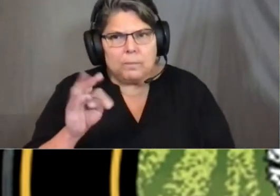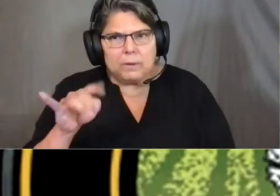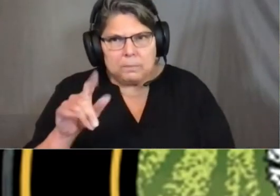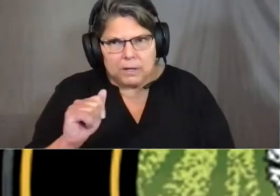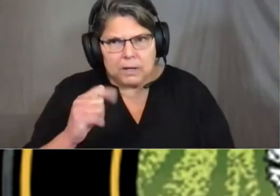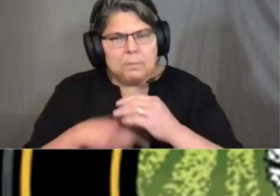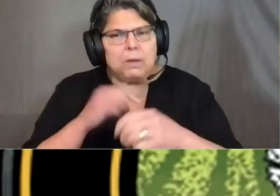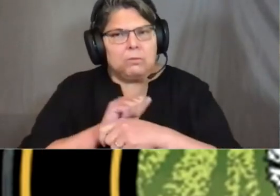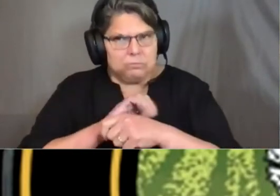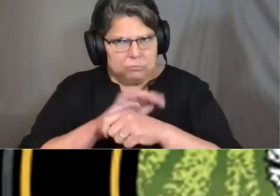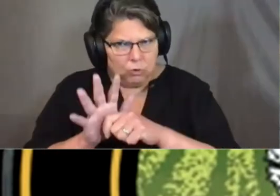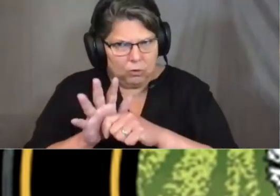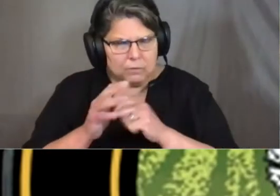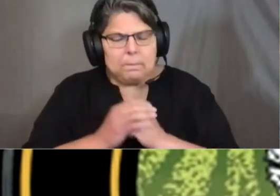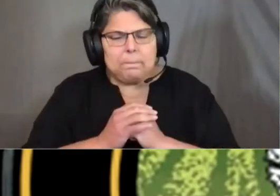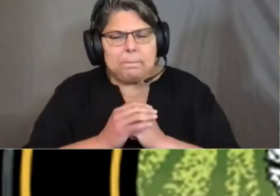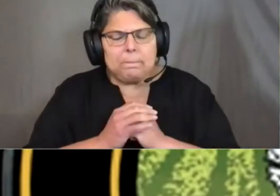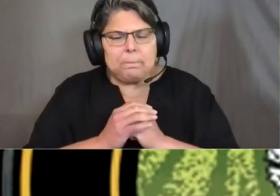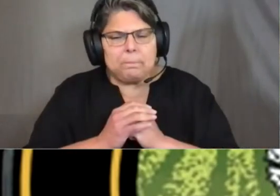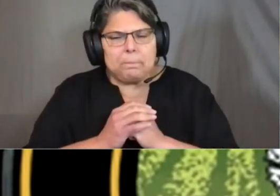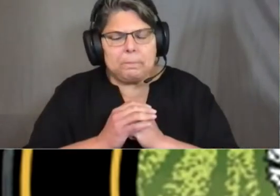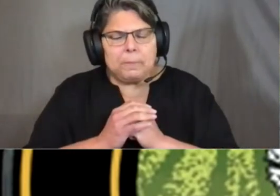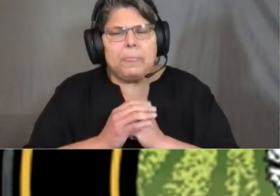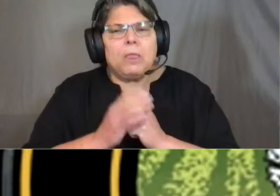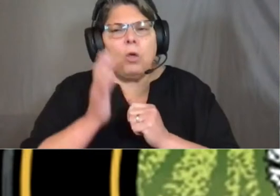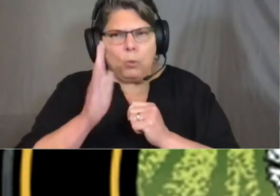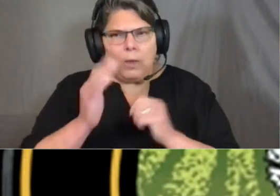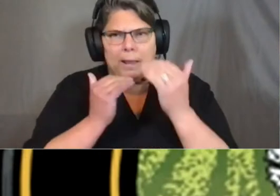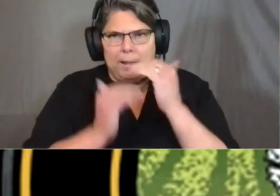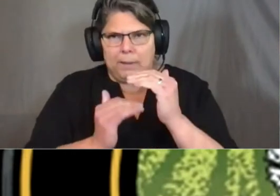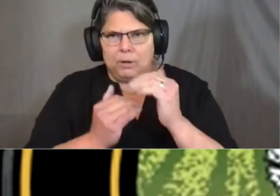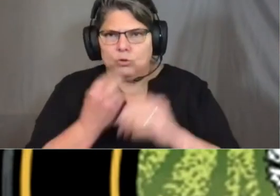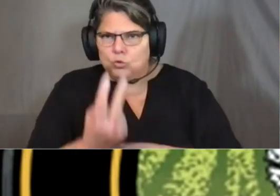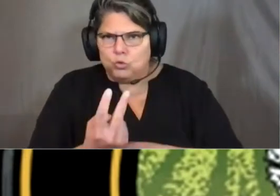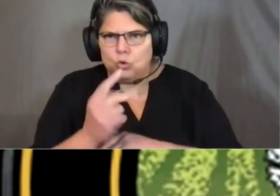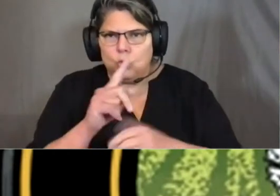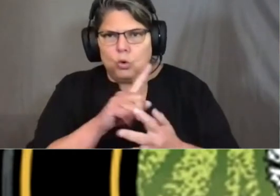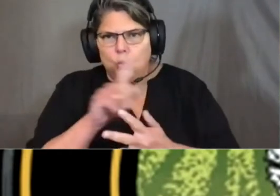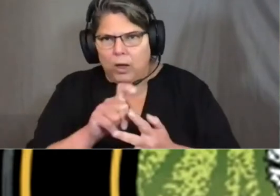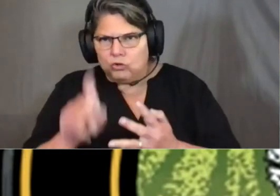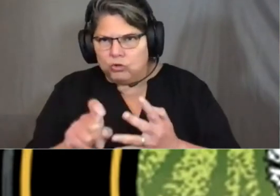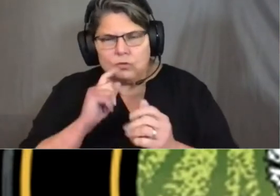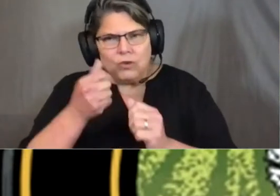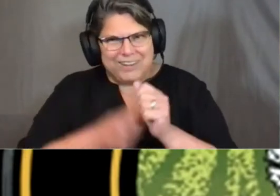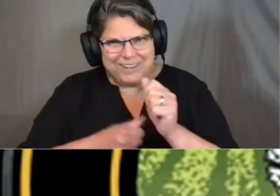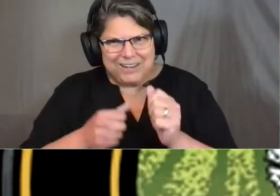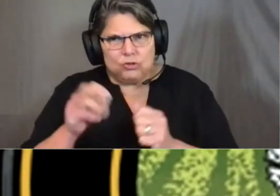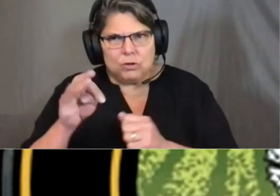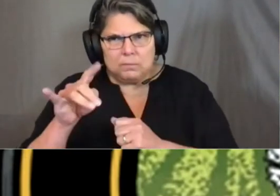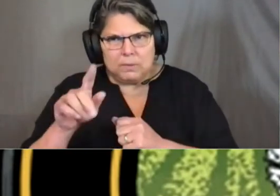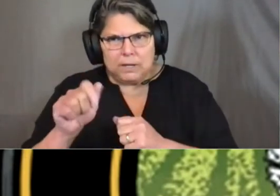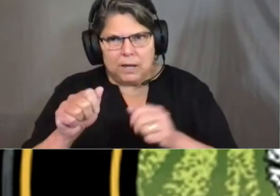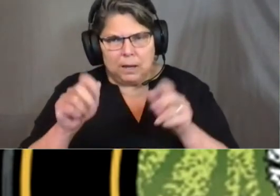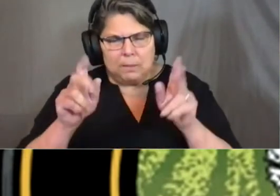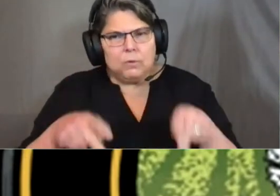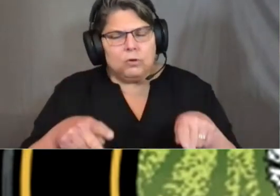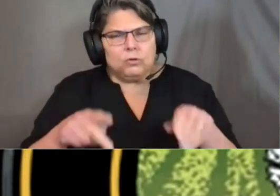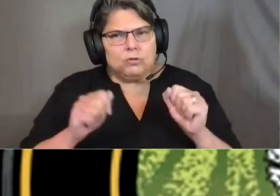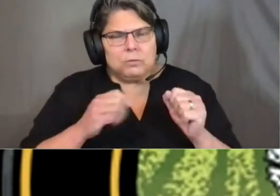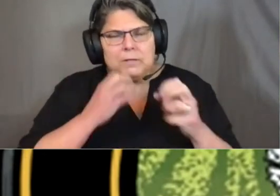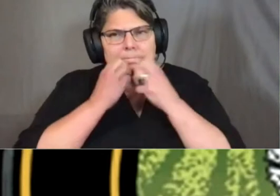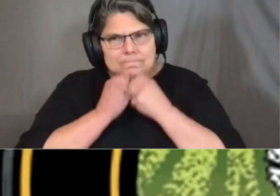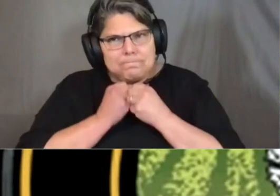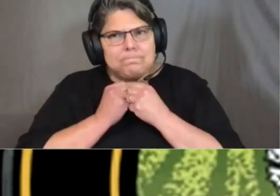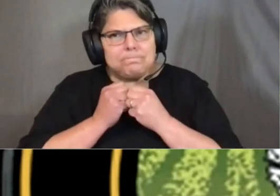incident. We will be limited to two questions for each media outlet in order to preserve the schedules of our staff.